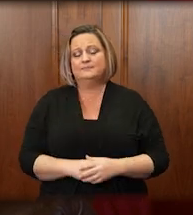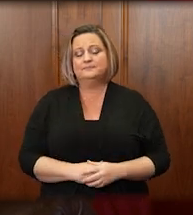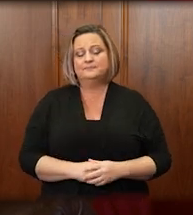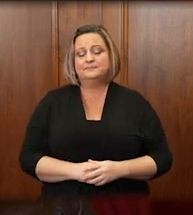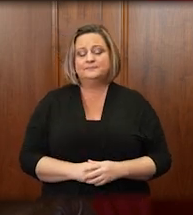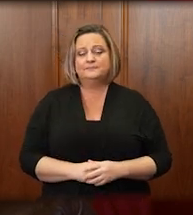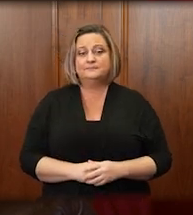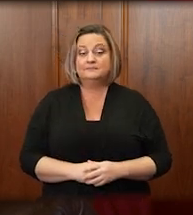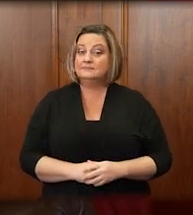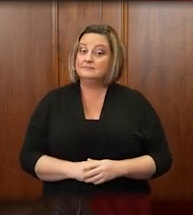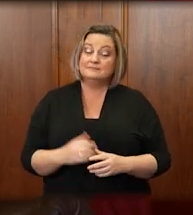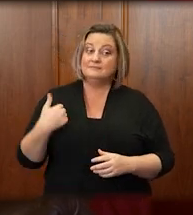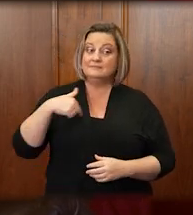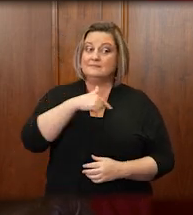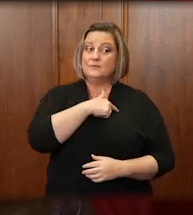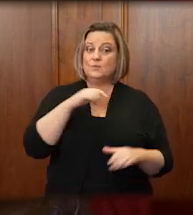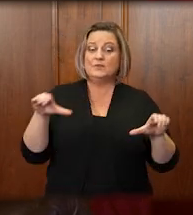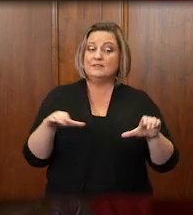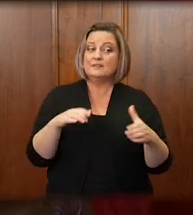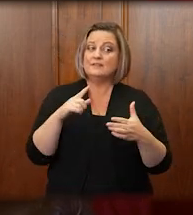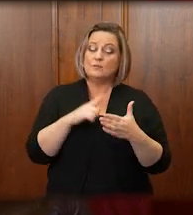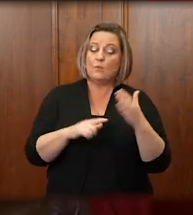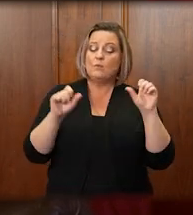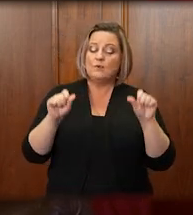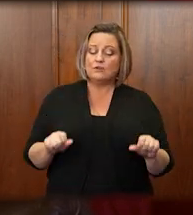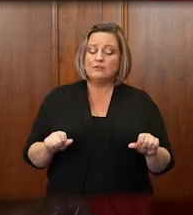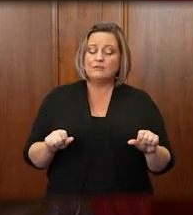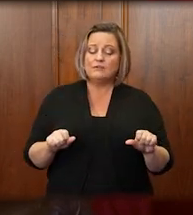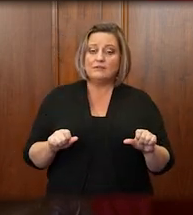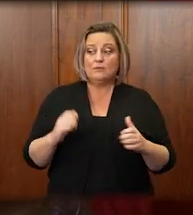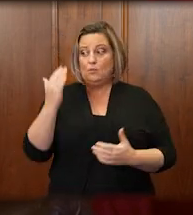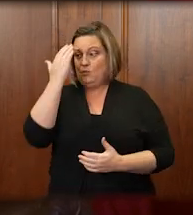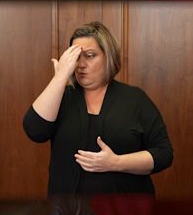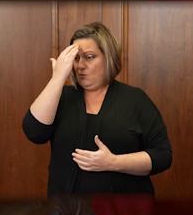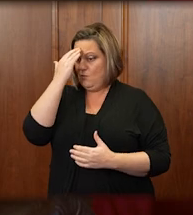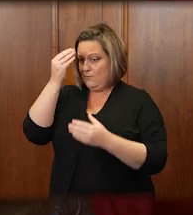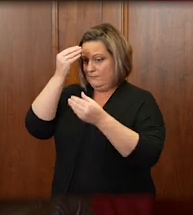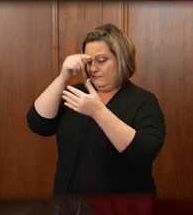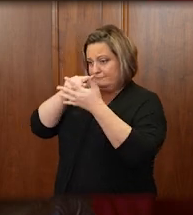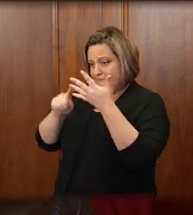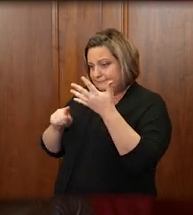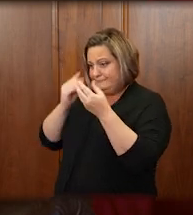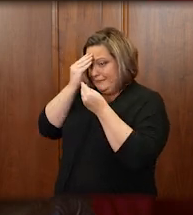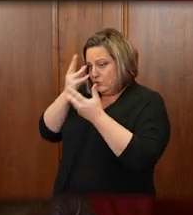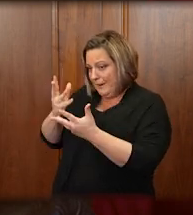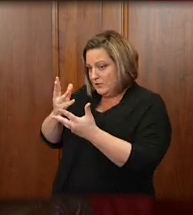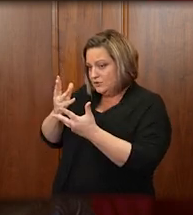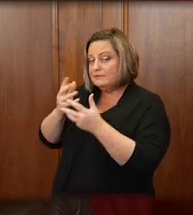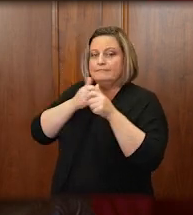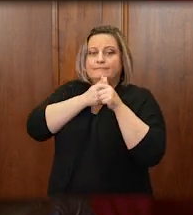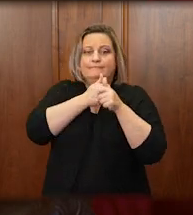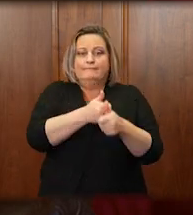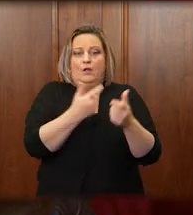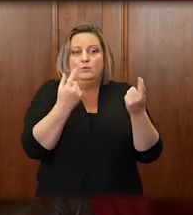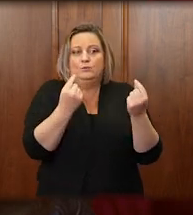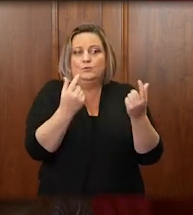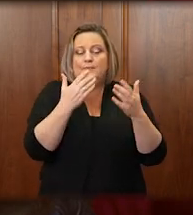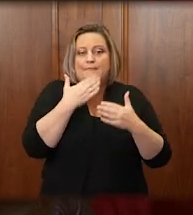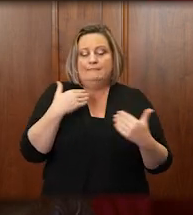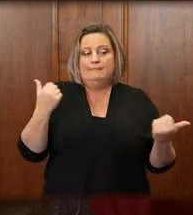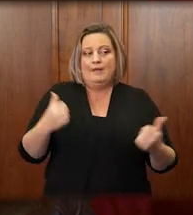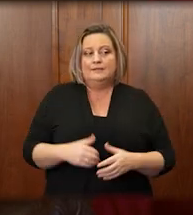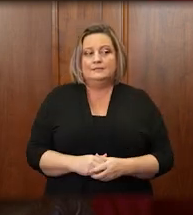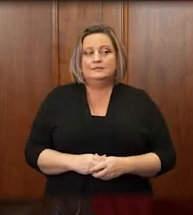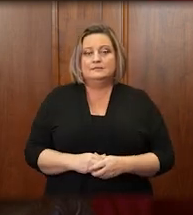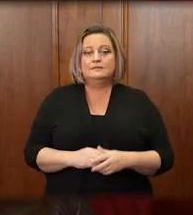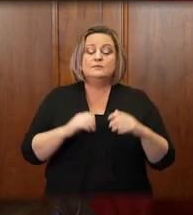So we all did what we could with what we had and what we knew. The Supreme Court, in consultation and agreement with